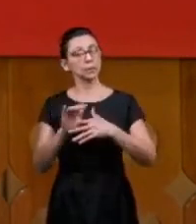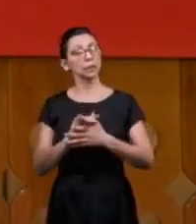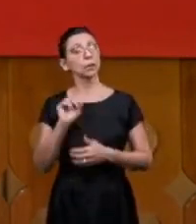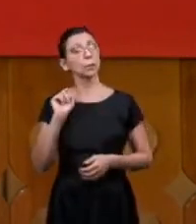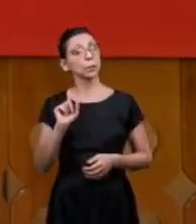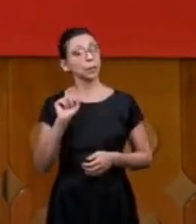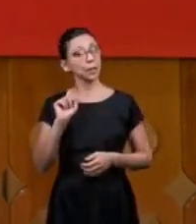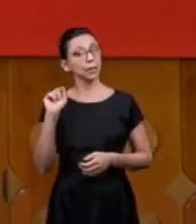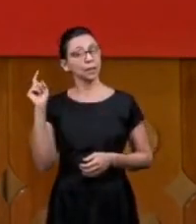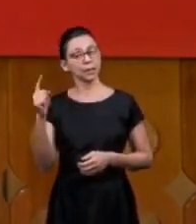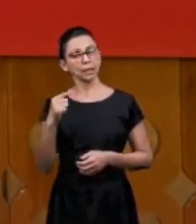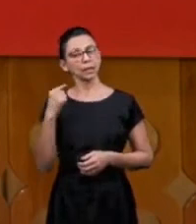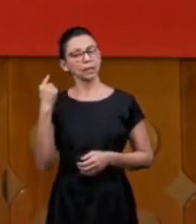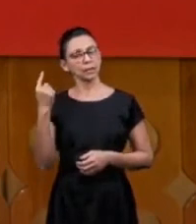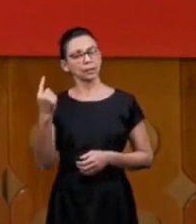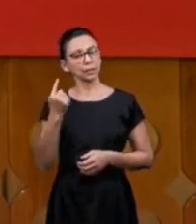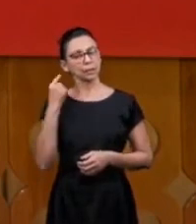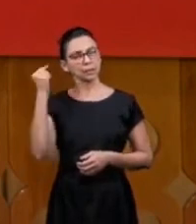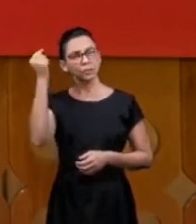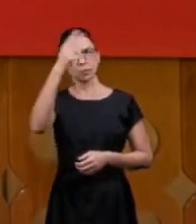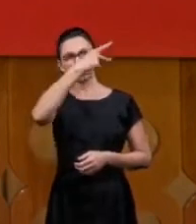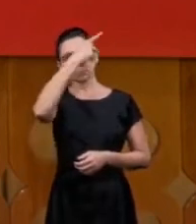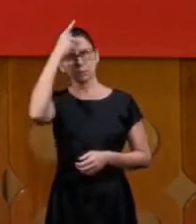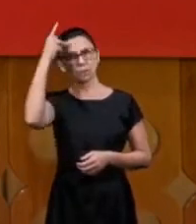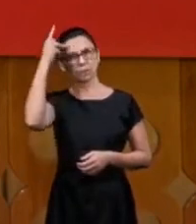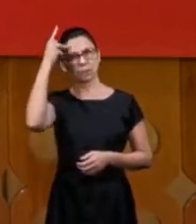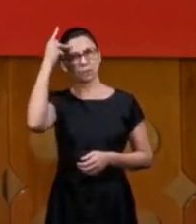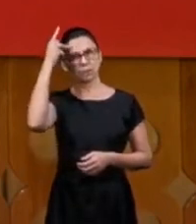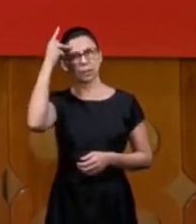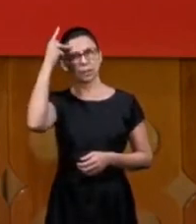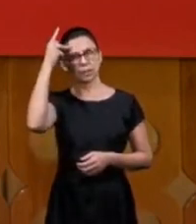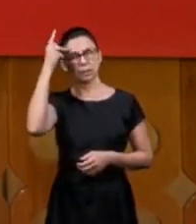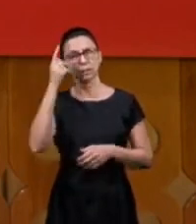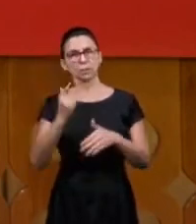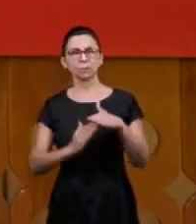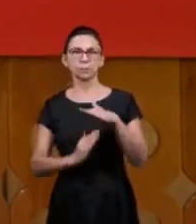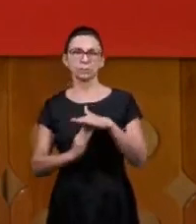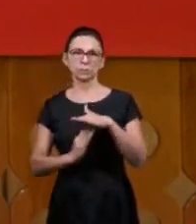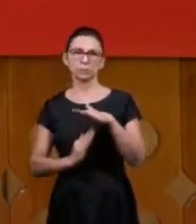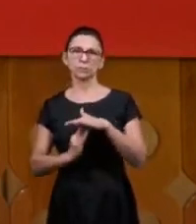are men we are limited